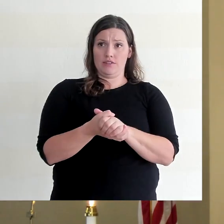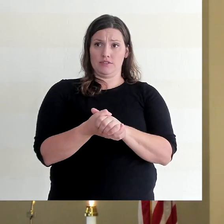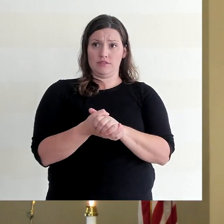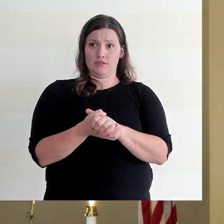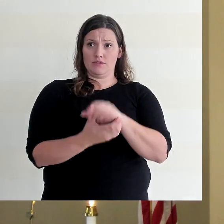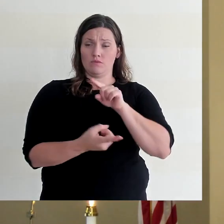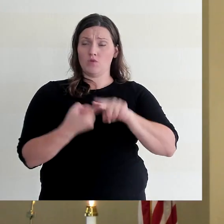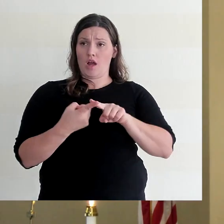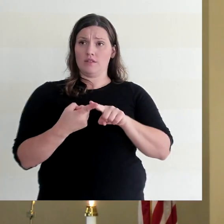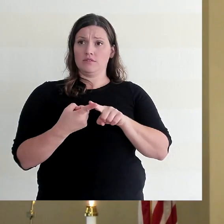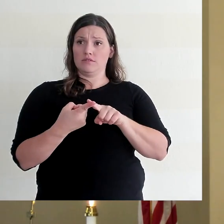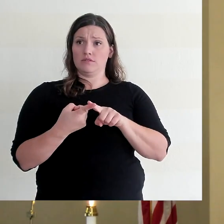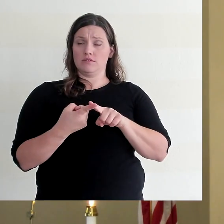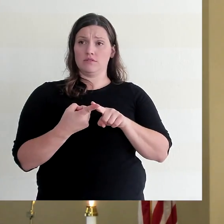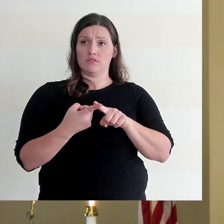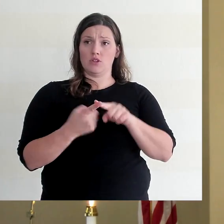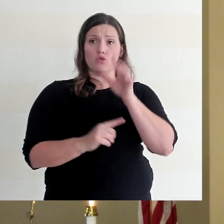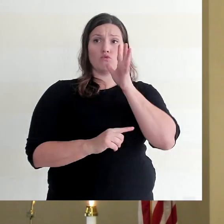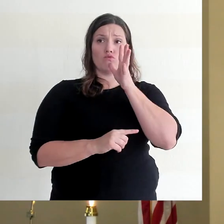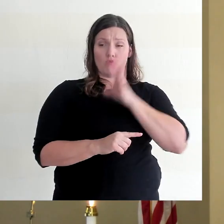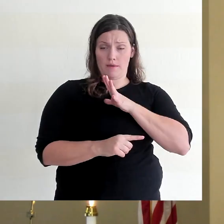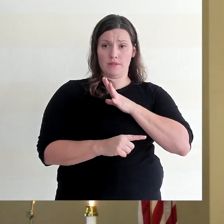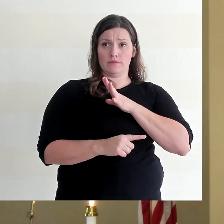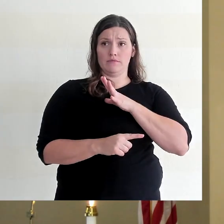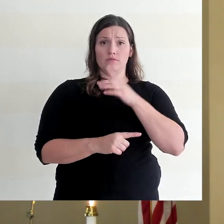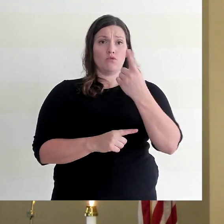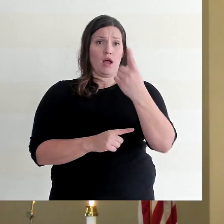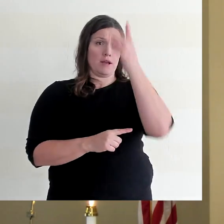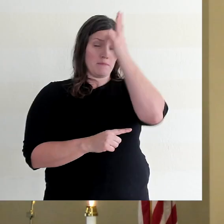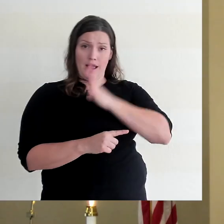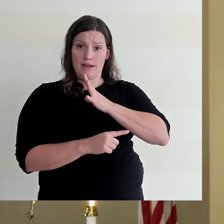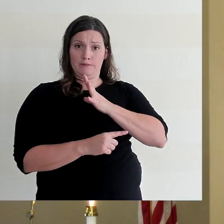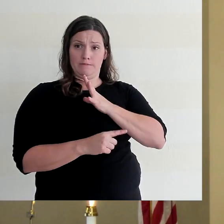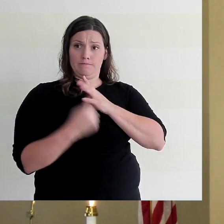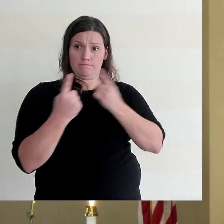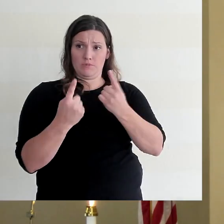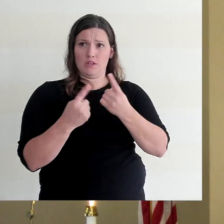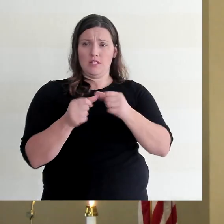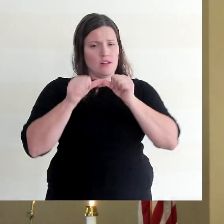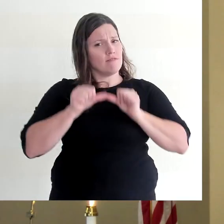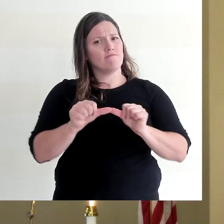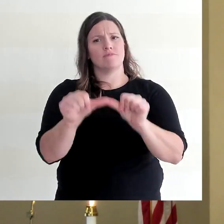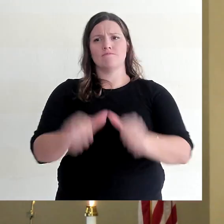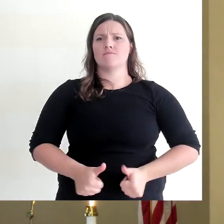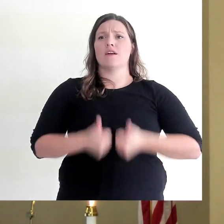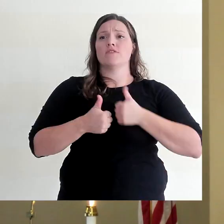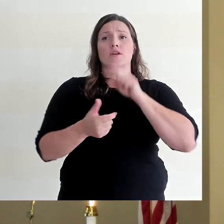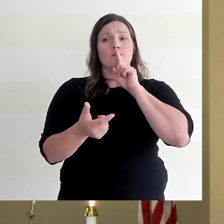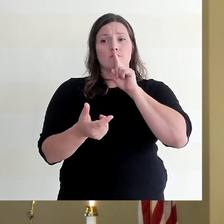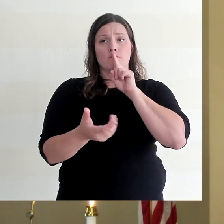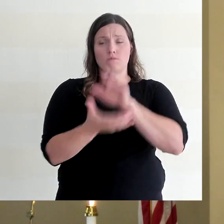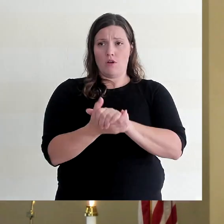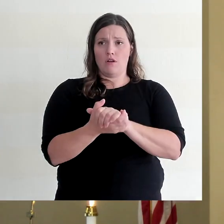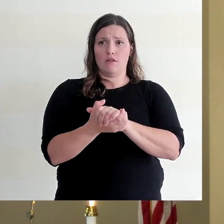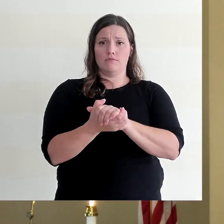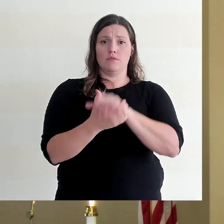biological man and one biological woman in a lifelong commitment. Marriage is both an institution from